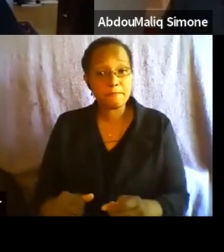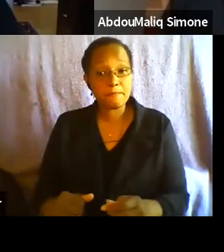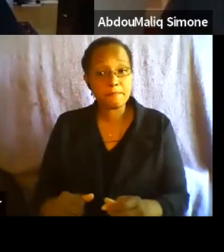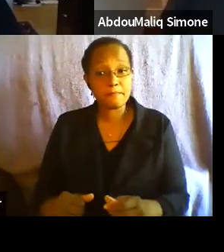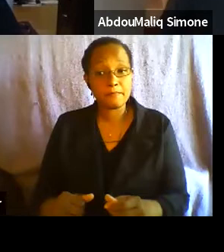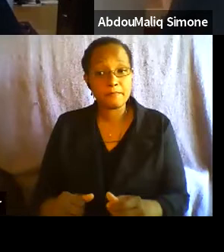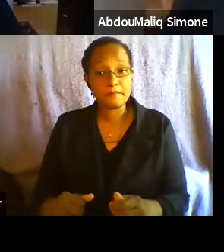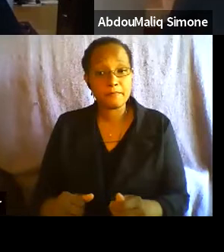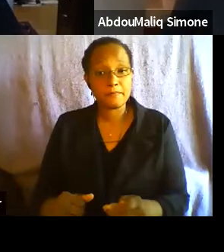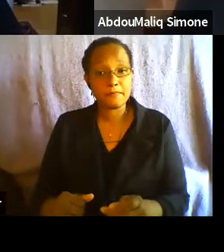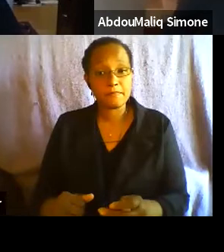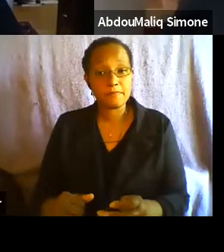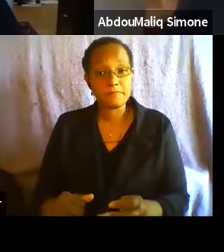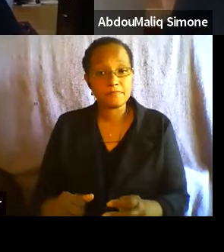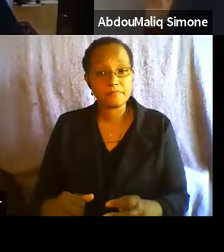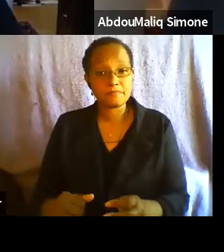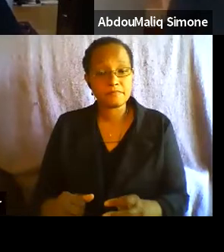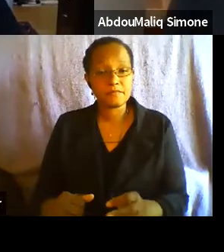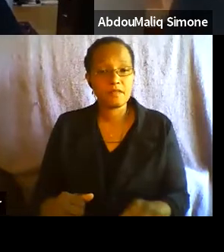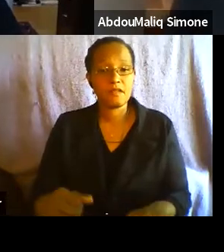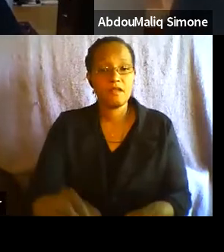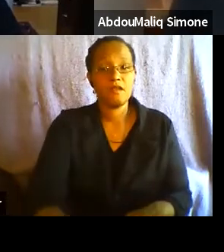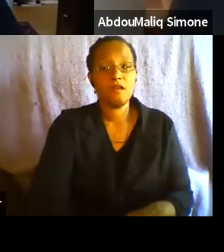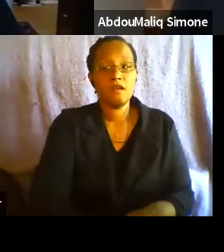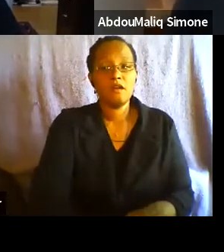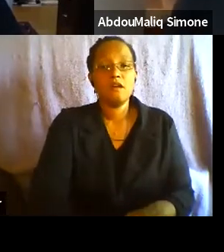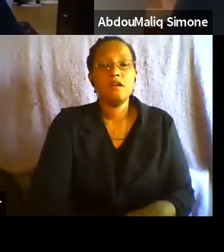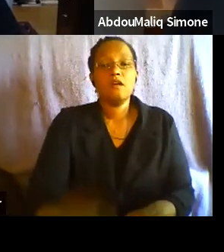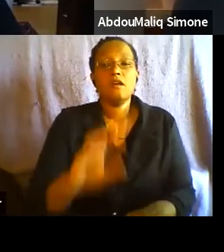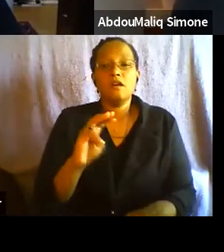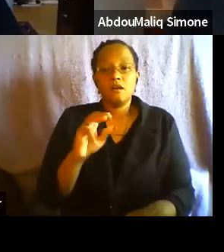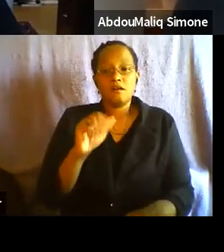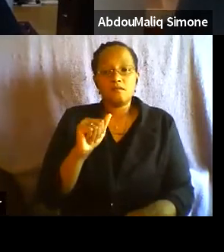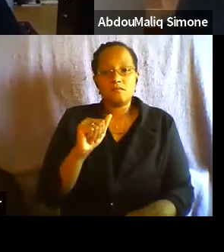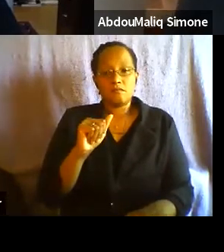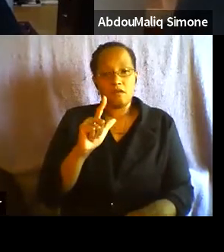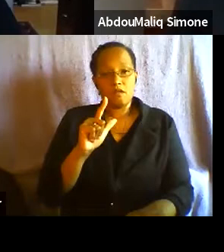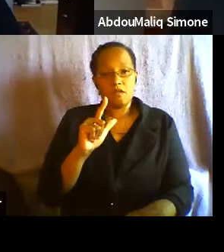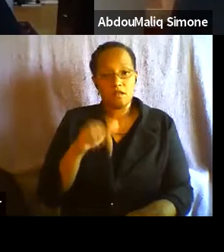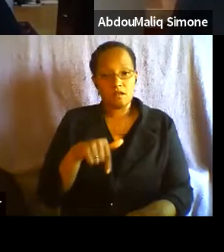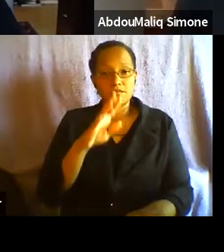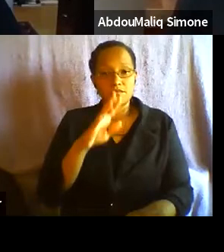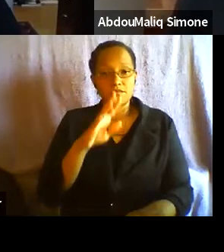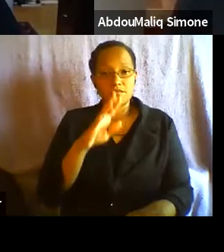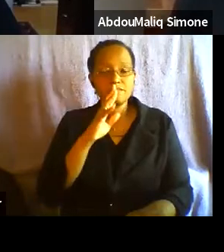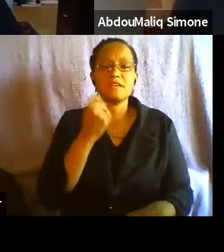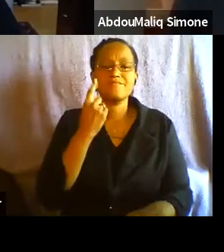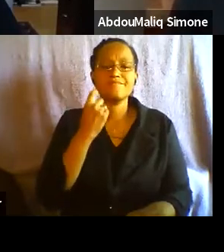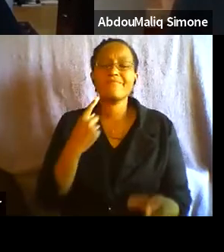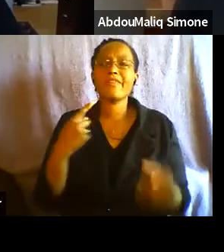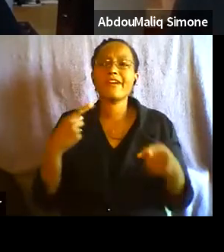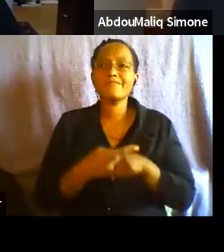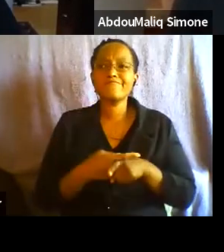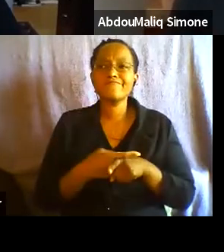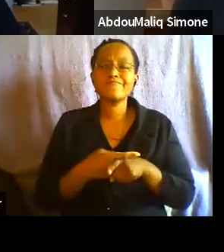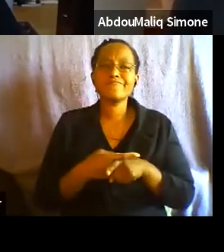I mean, in part, the conundrum is that whatever the disposition of